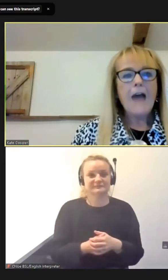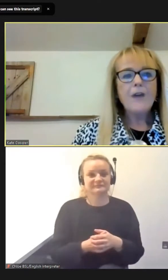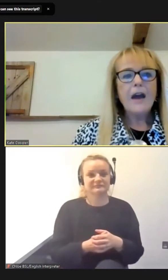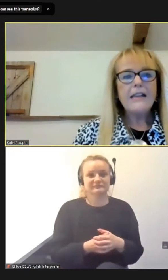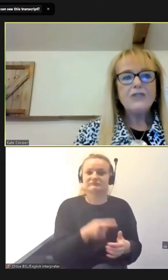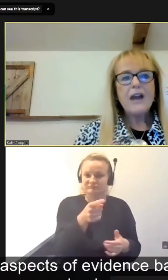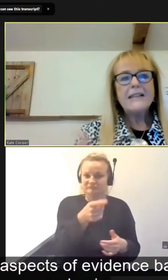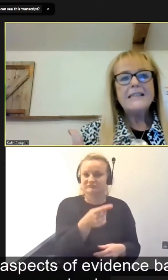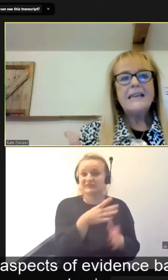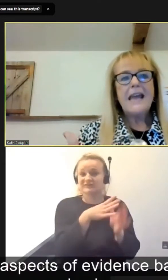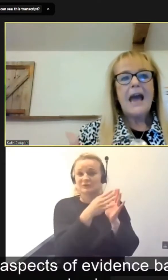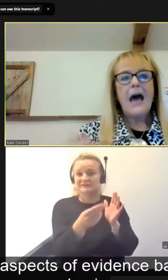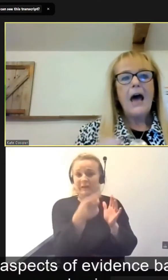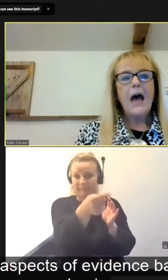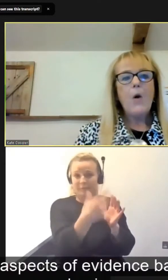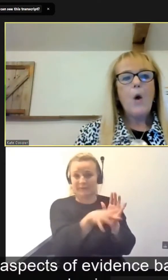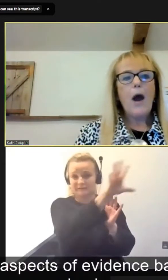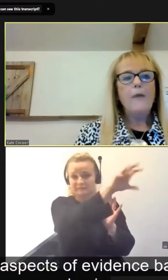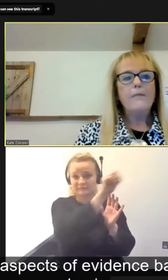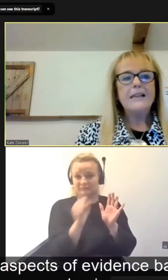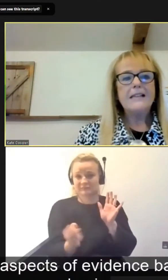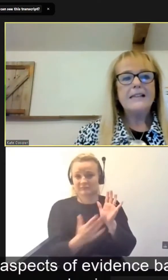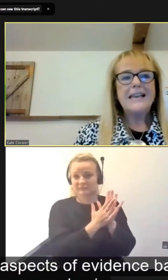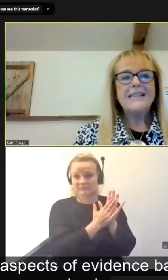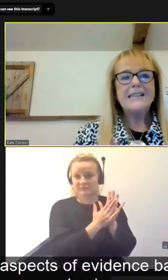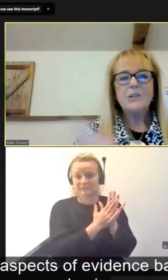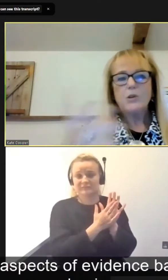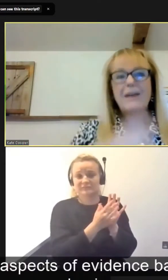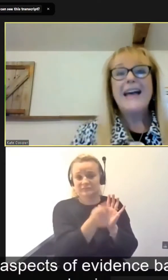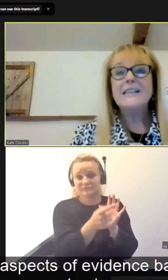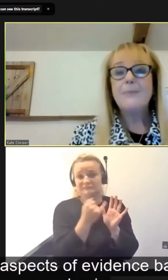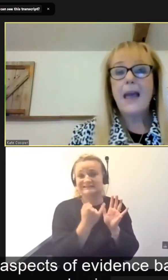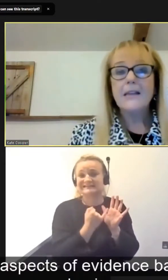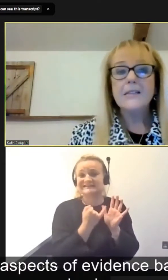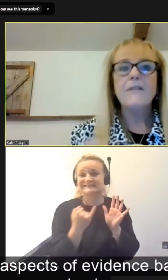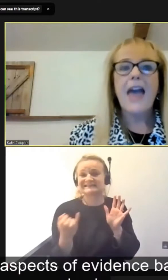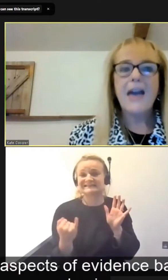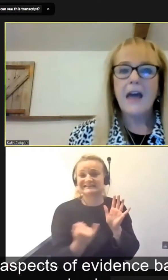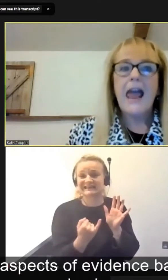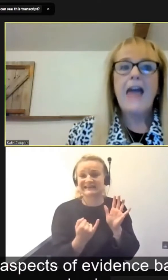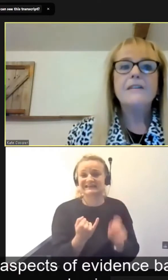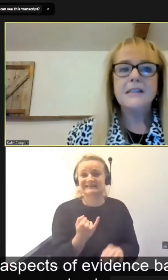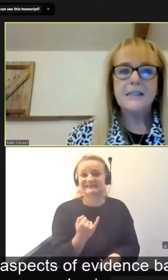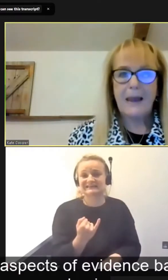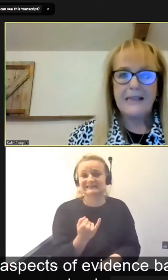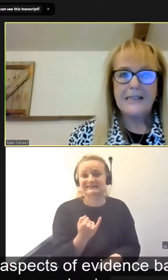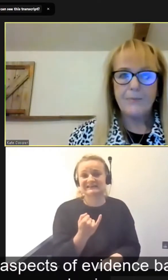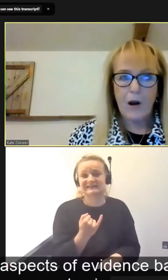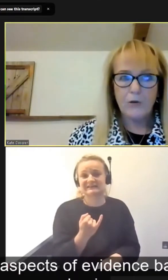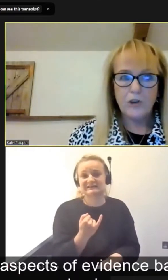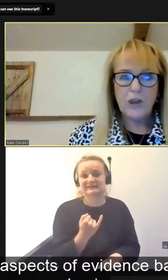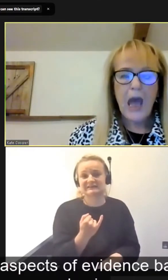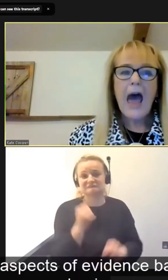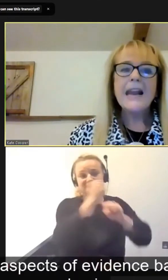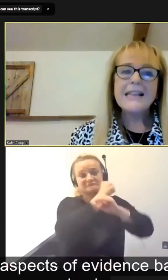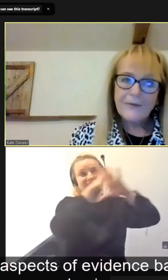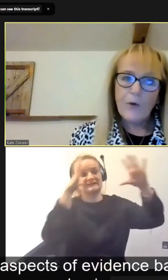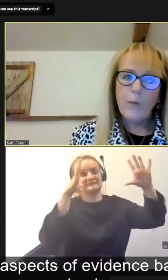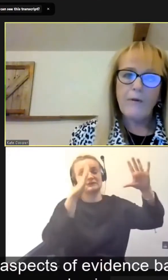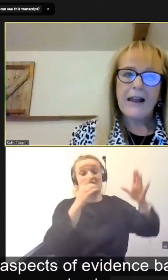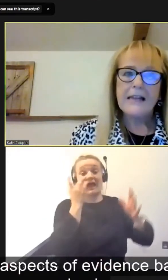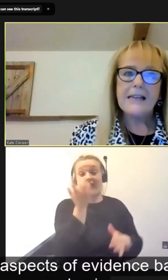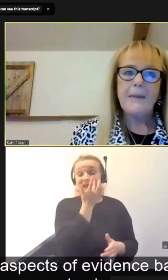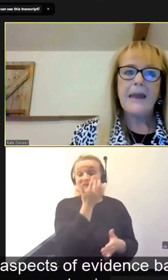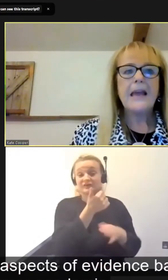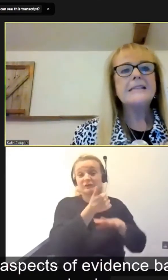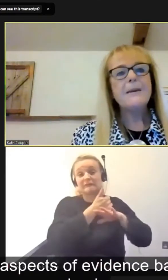I've extracted here, this six sort of aspects of evidence based approach. And as a